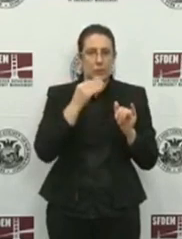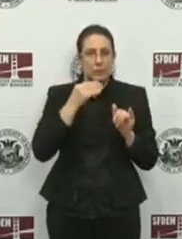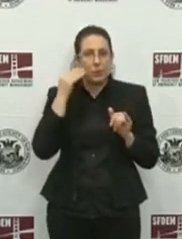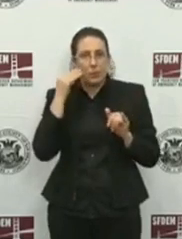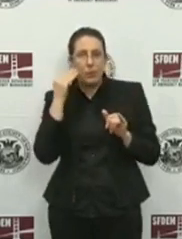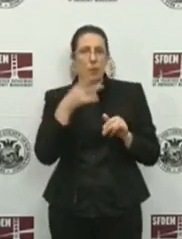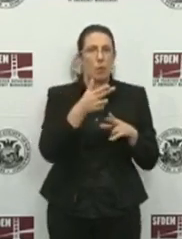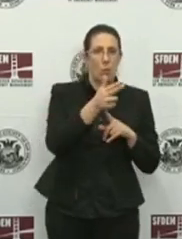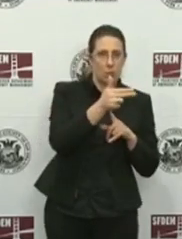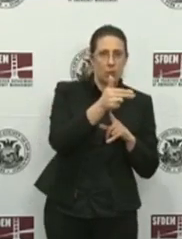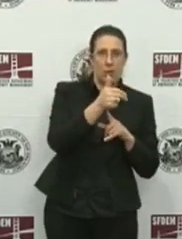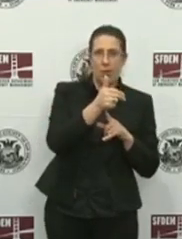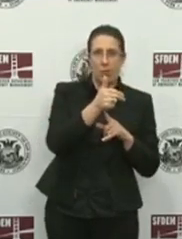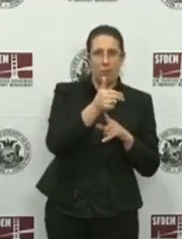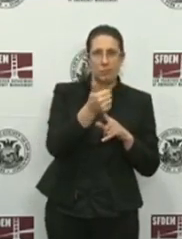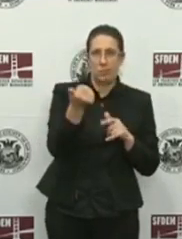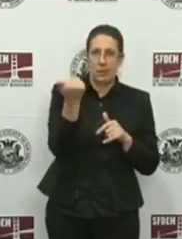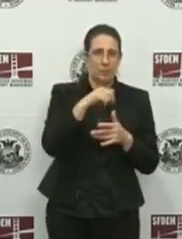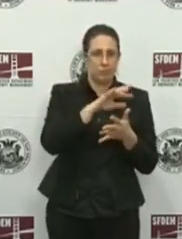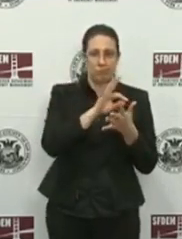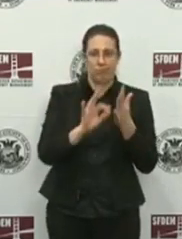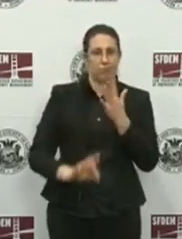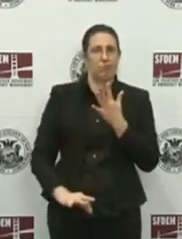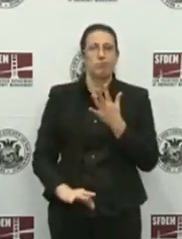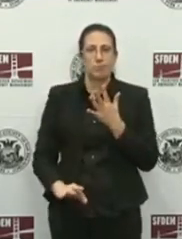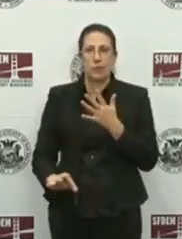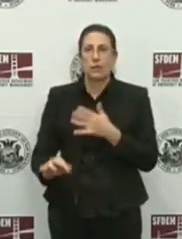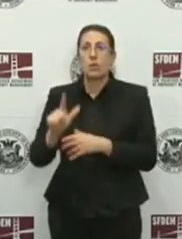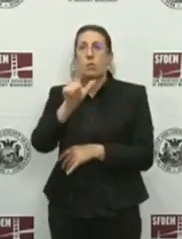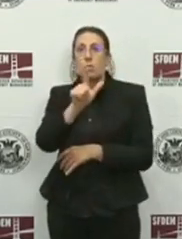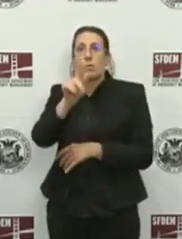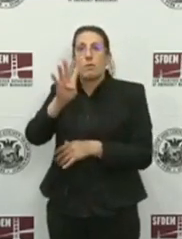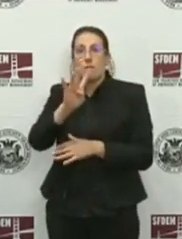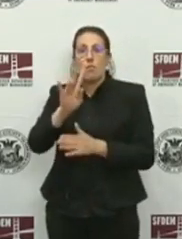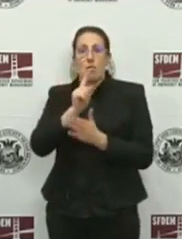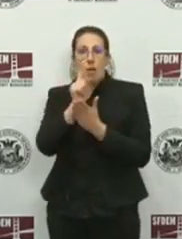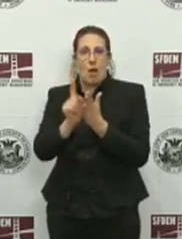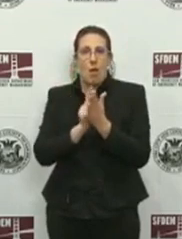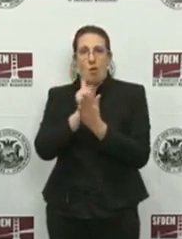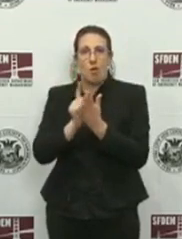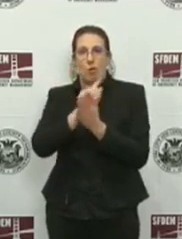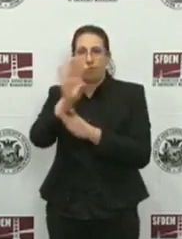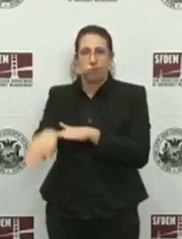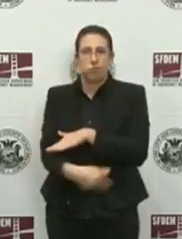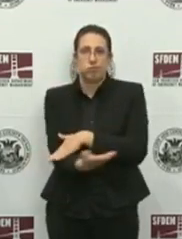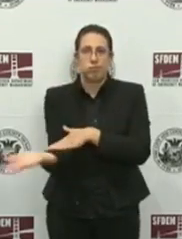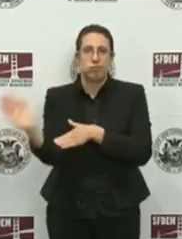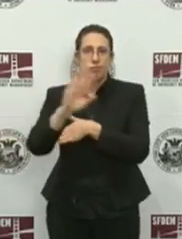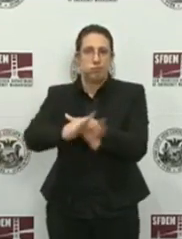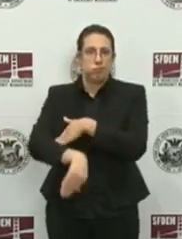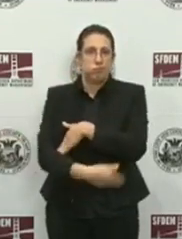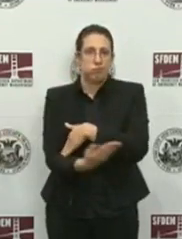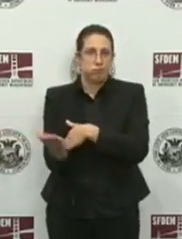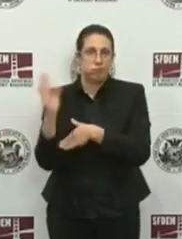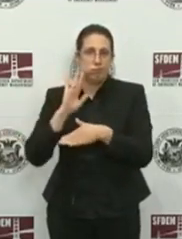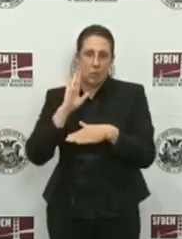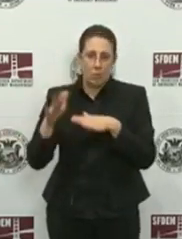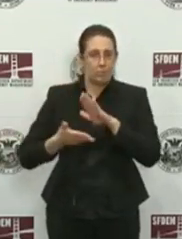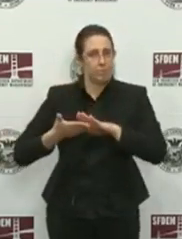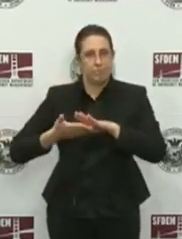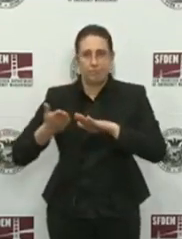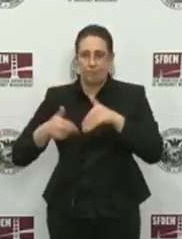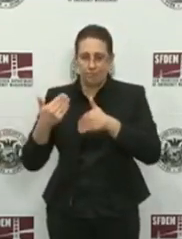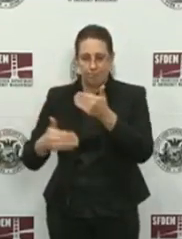This is a 24-hour, round-the-clock operation, and the situation and numbers